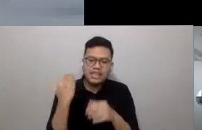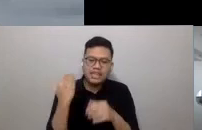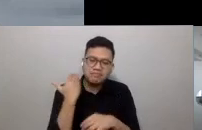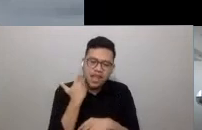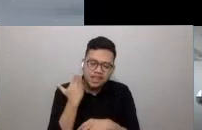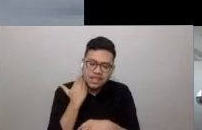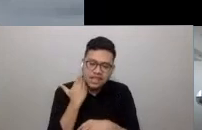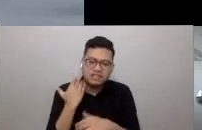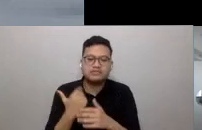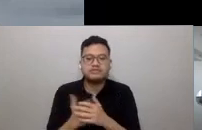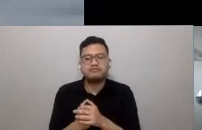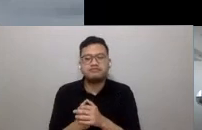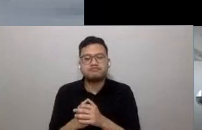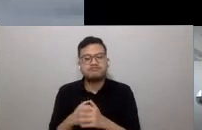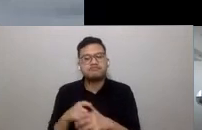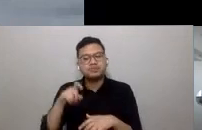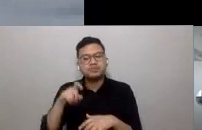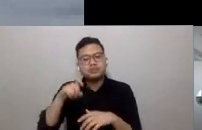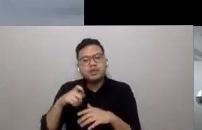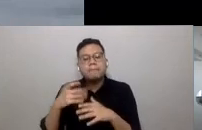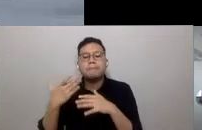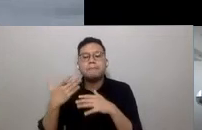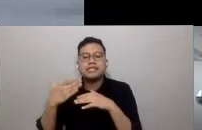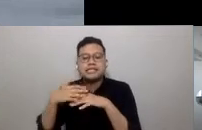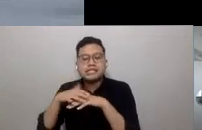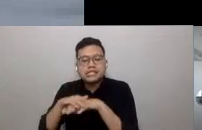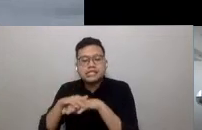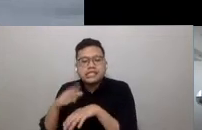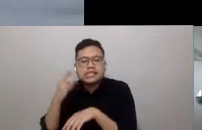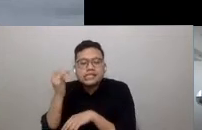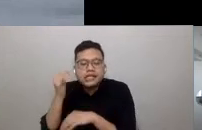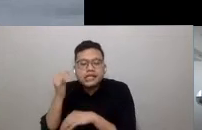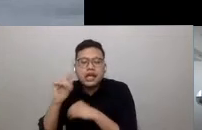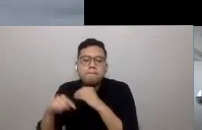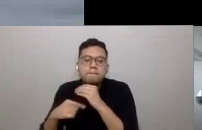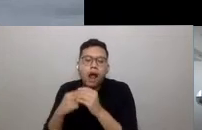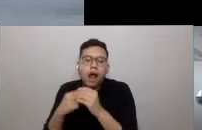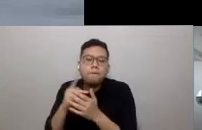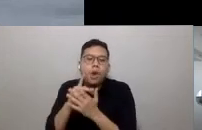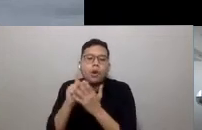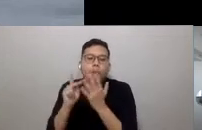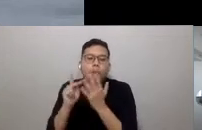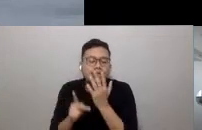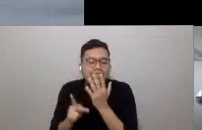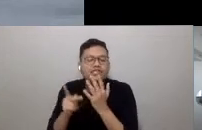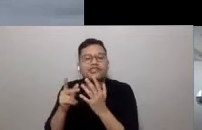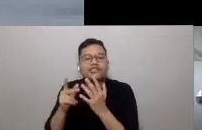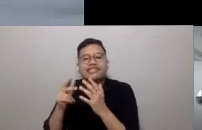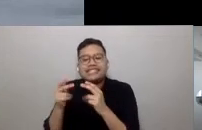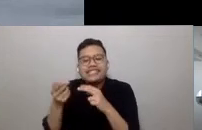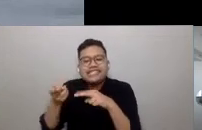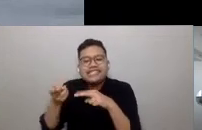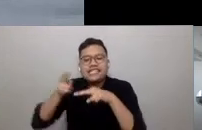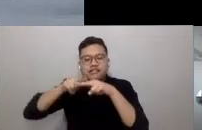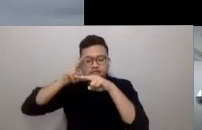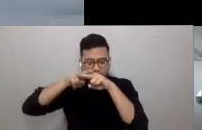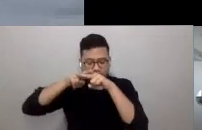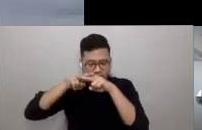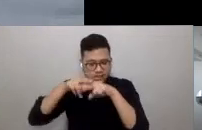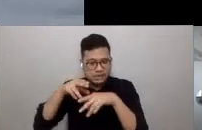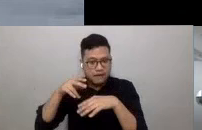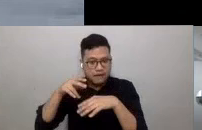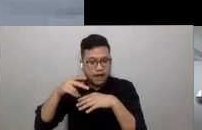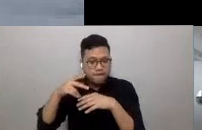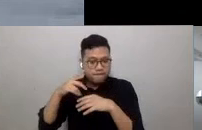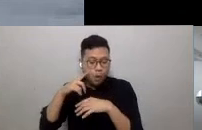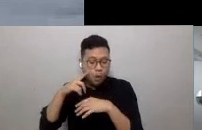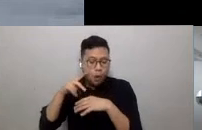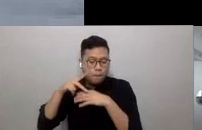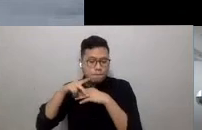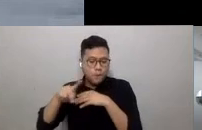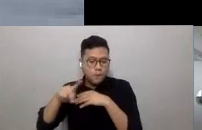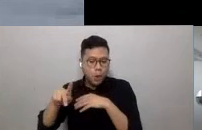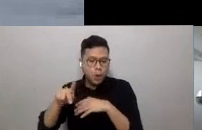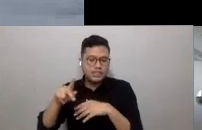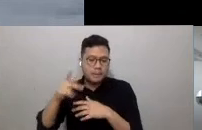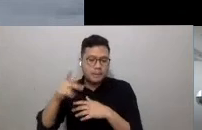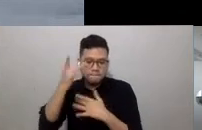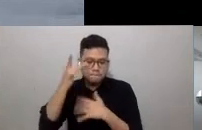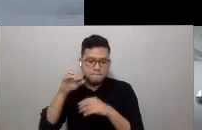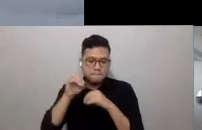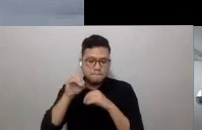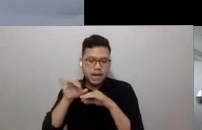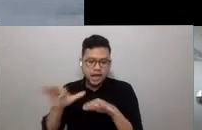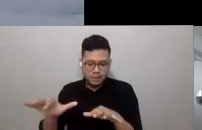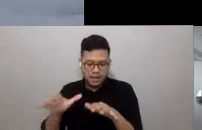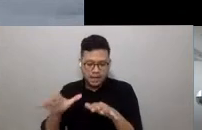realities of population increase and continued inner-city migration post-pandemic, meaning a phased